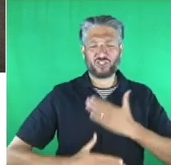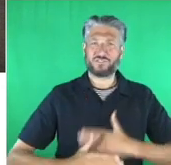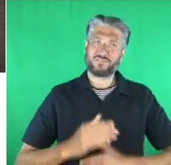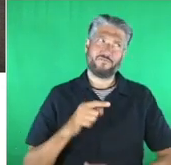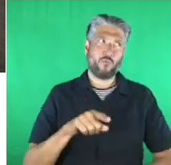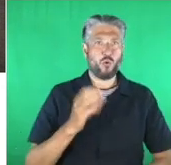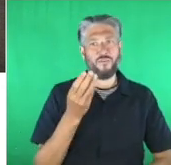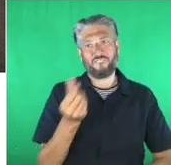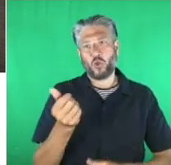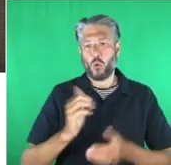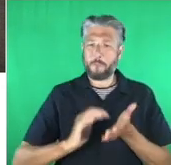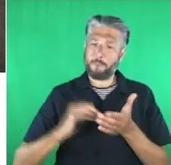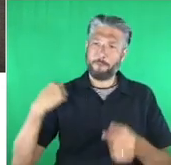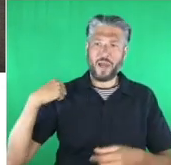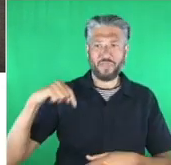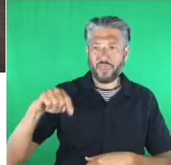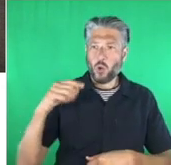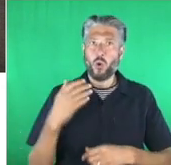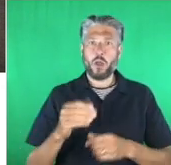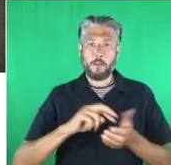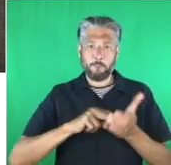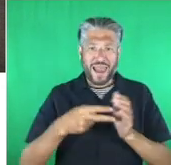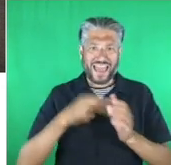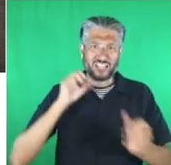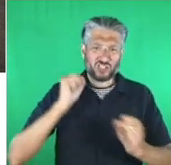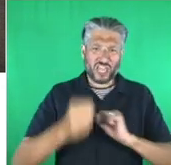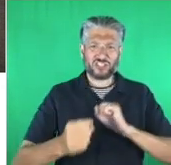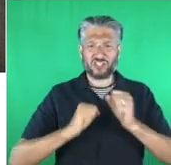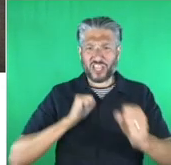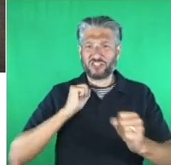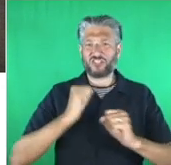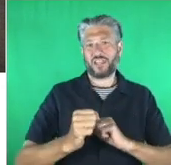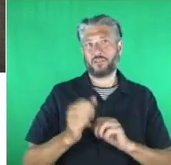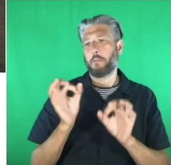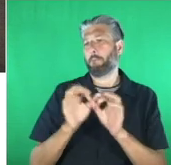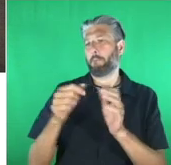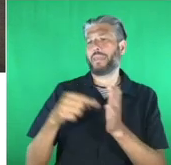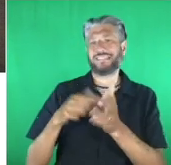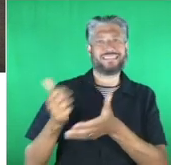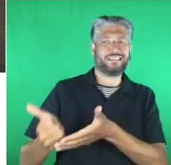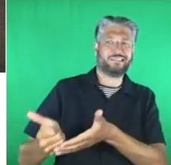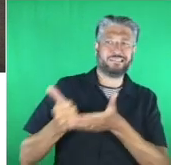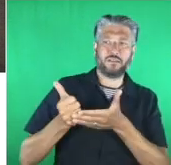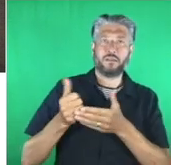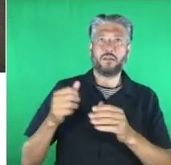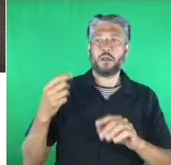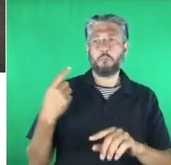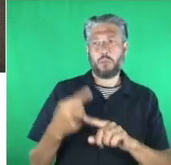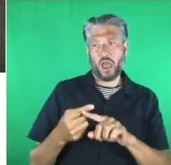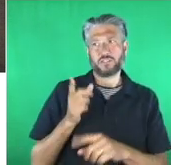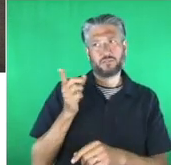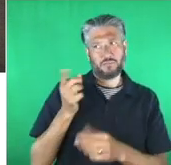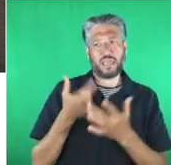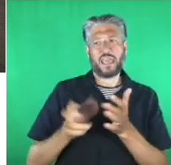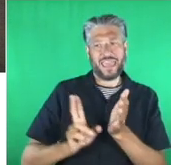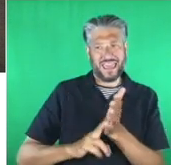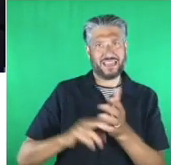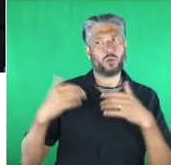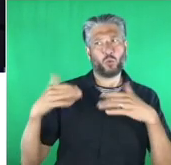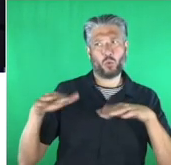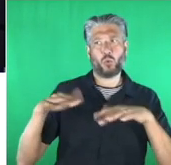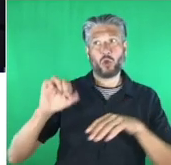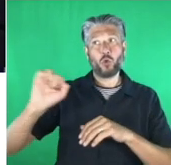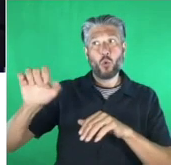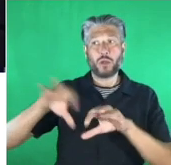bt's been very important to us in making that happen but you in particular have been so helpful so thank you to you and your team for bringing this together